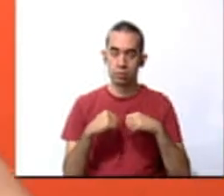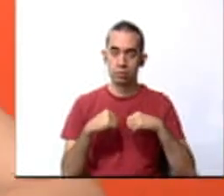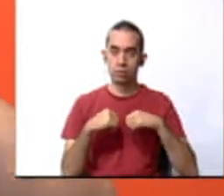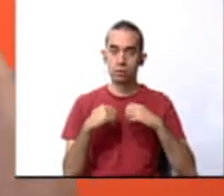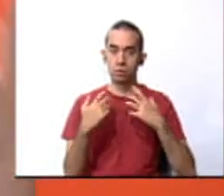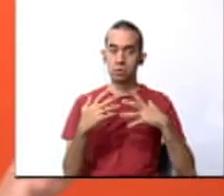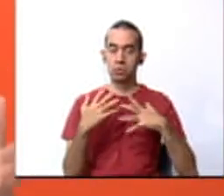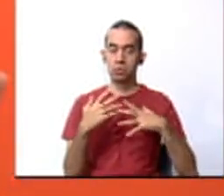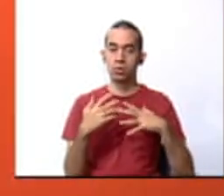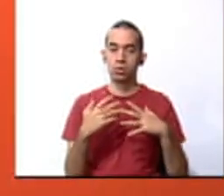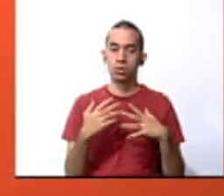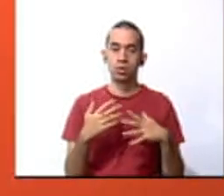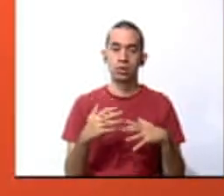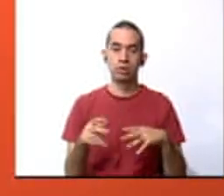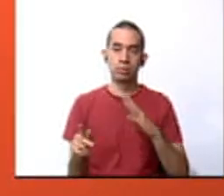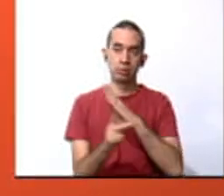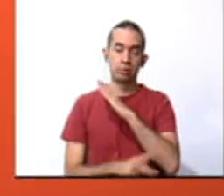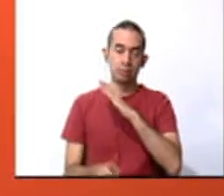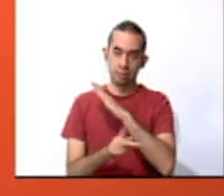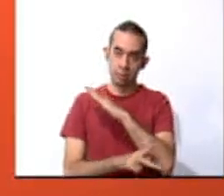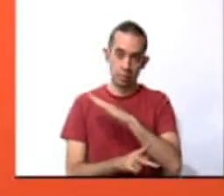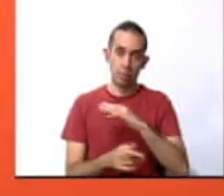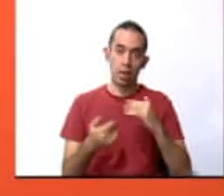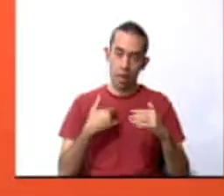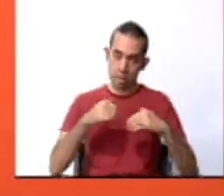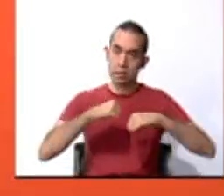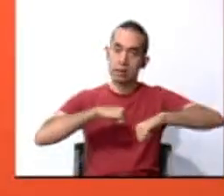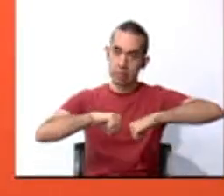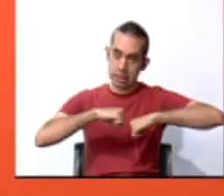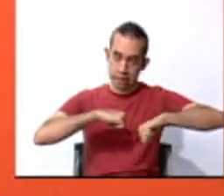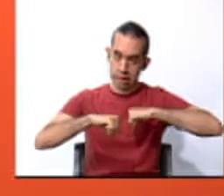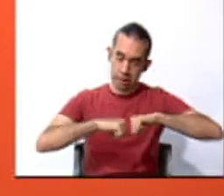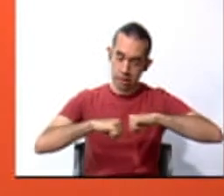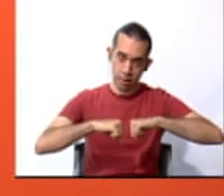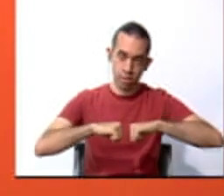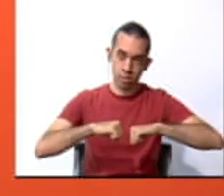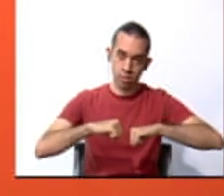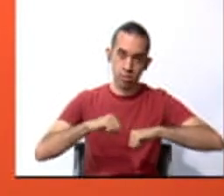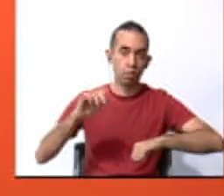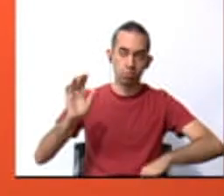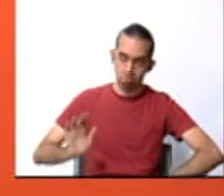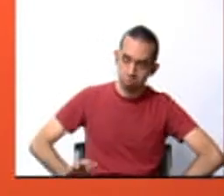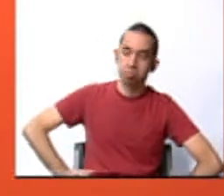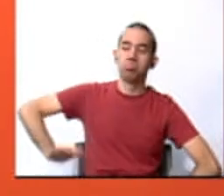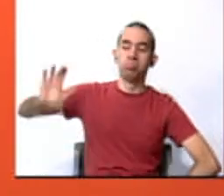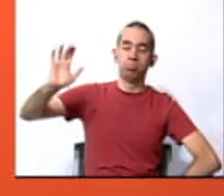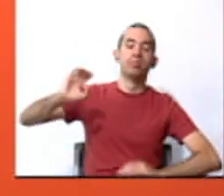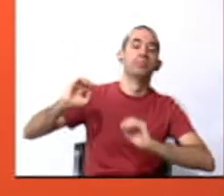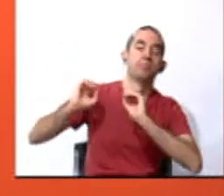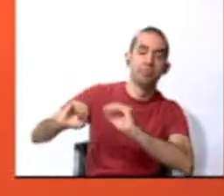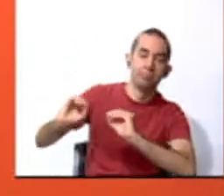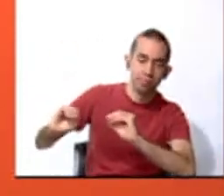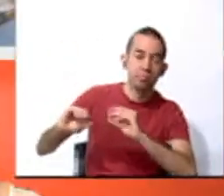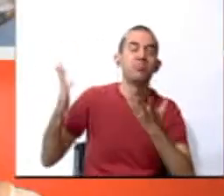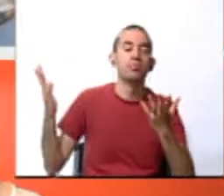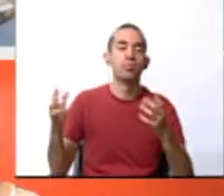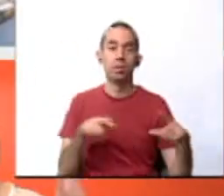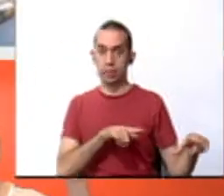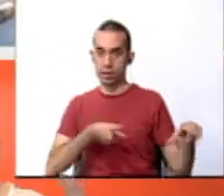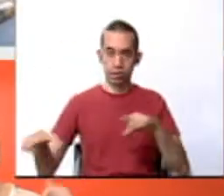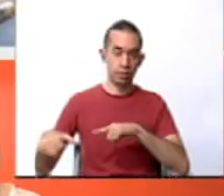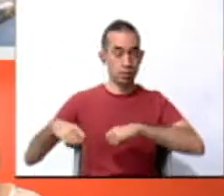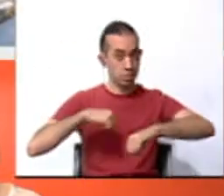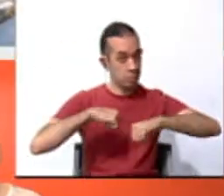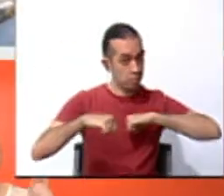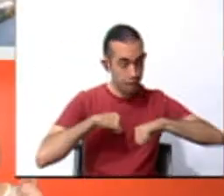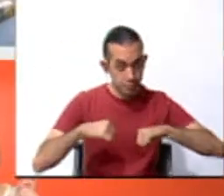because our country is seismic. Since we're little, we are taught to be prepared for earthquakes. So